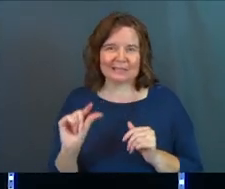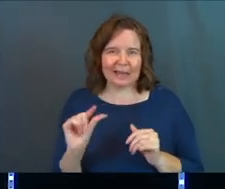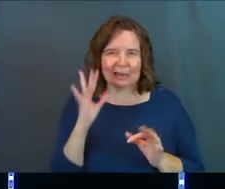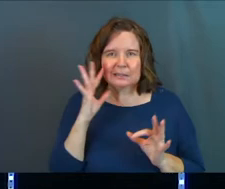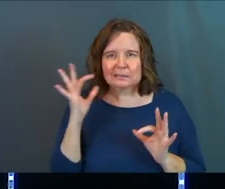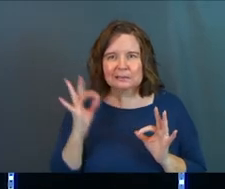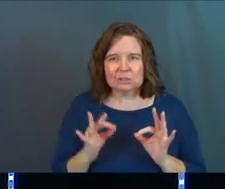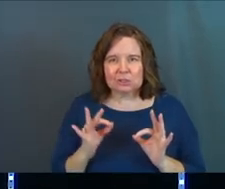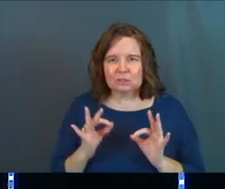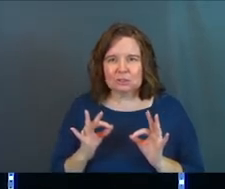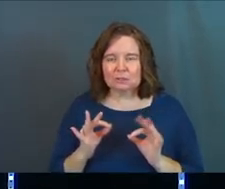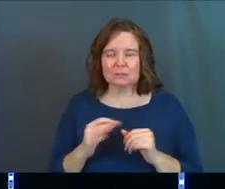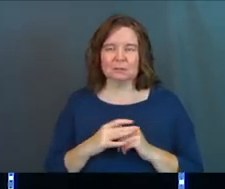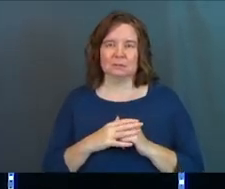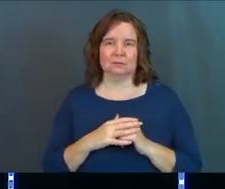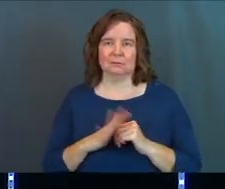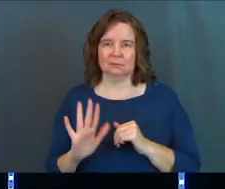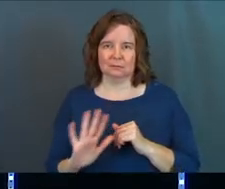little decision.